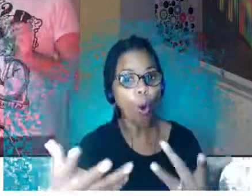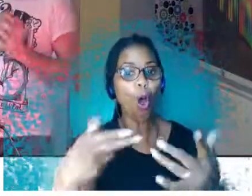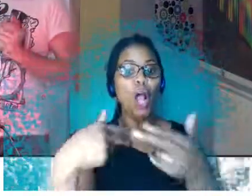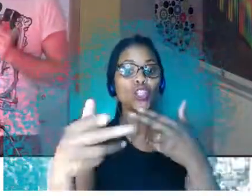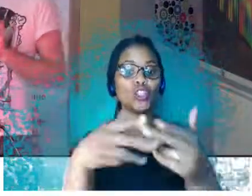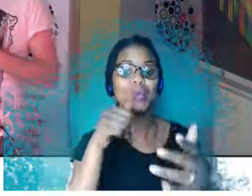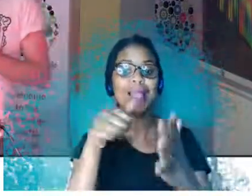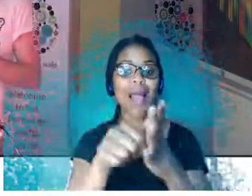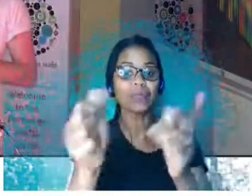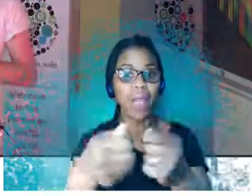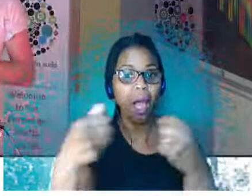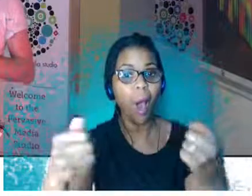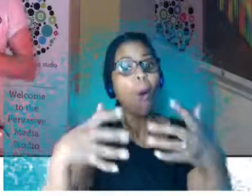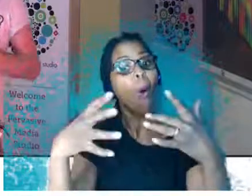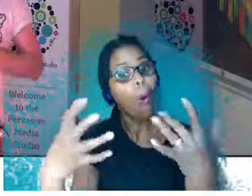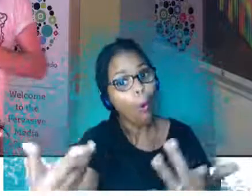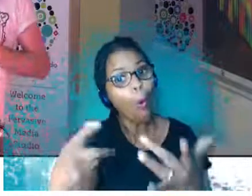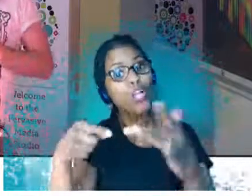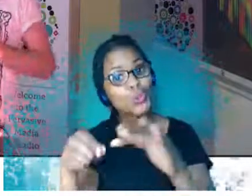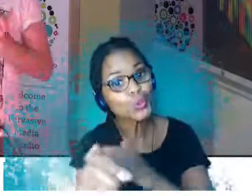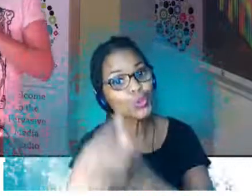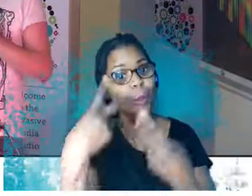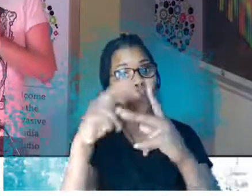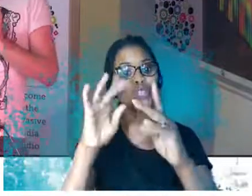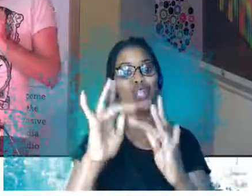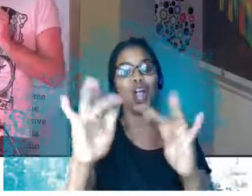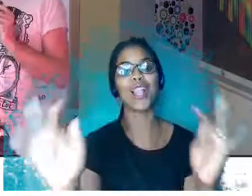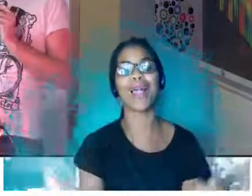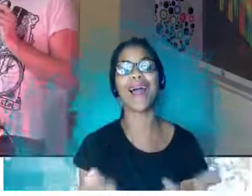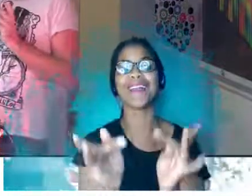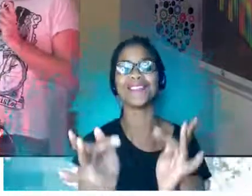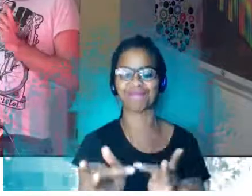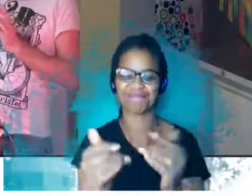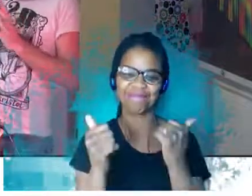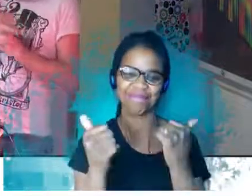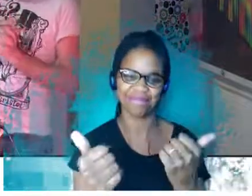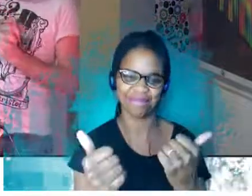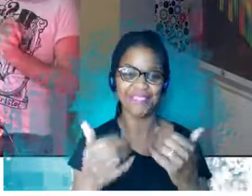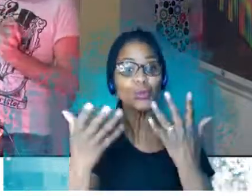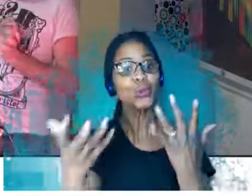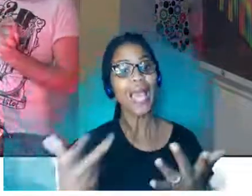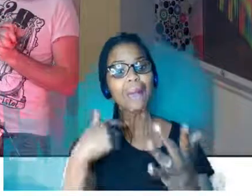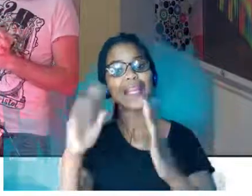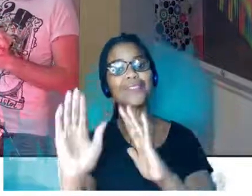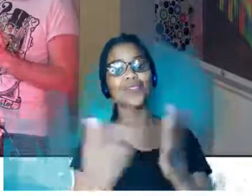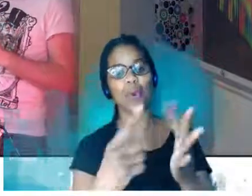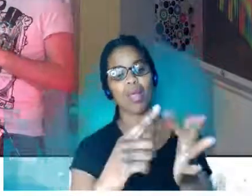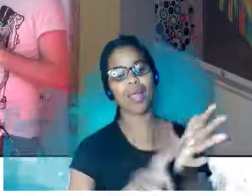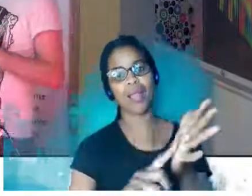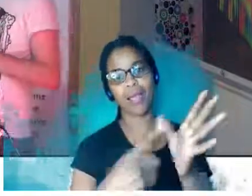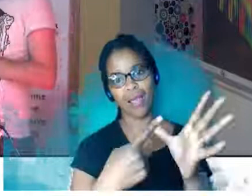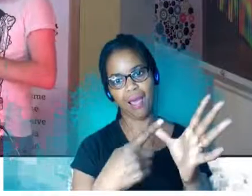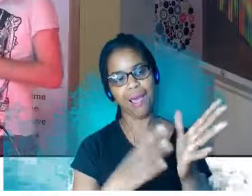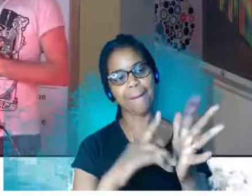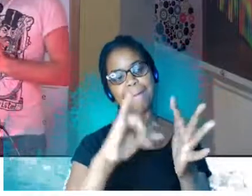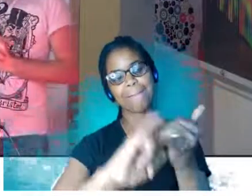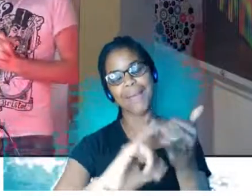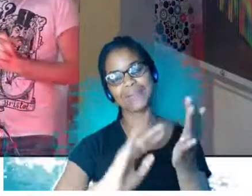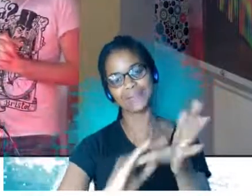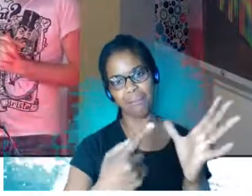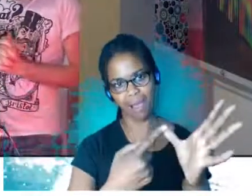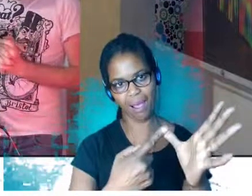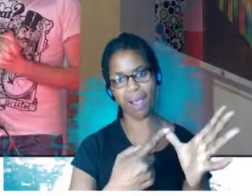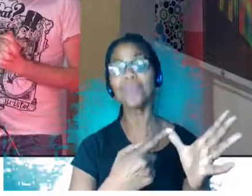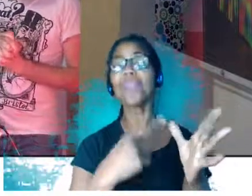if you are watching online. Today, now I'd like to introduce Ella Mesmer. Ella has been creating a project which